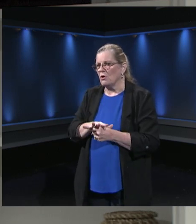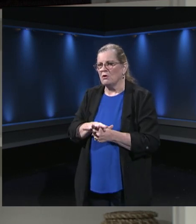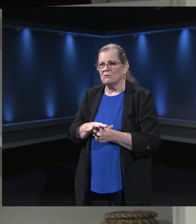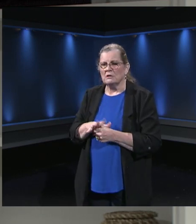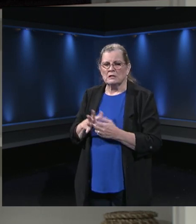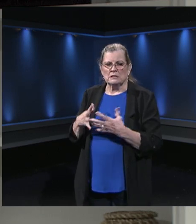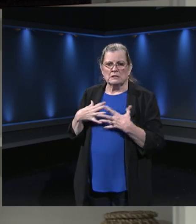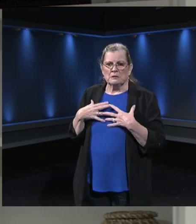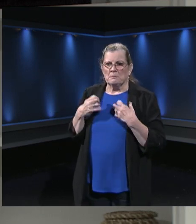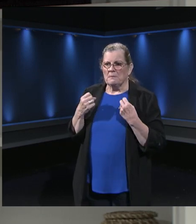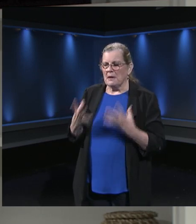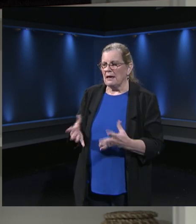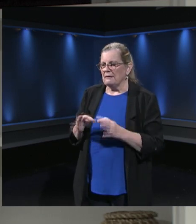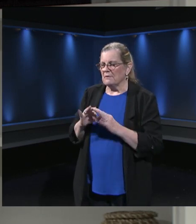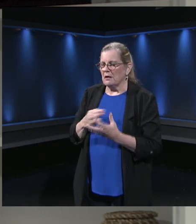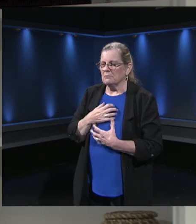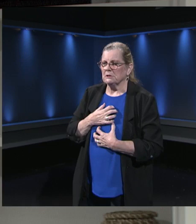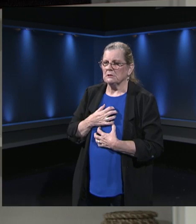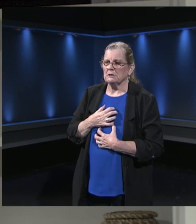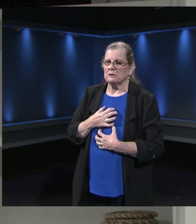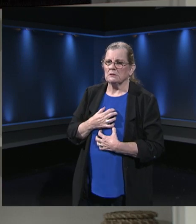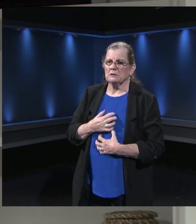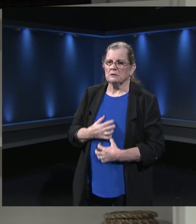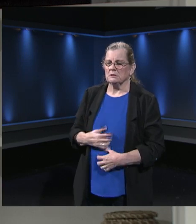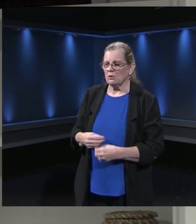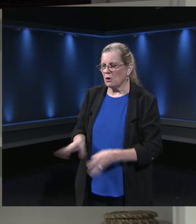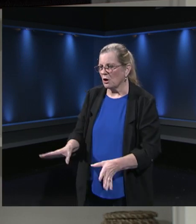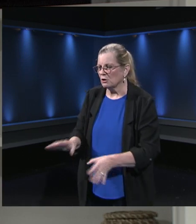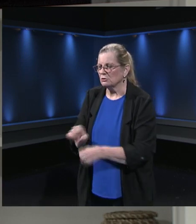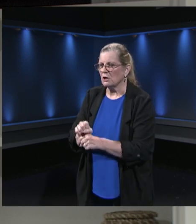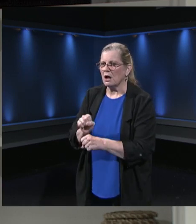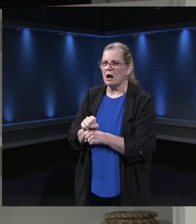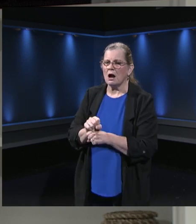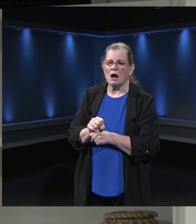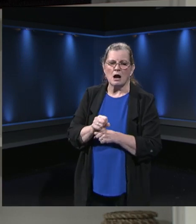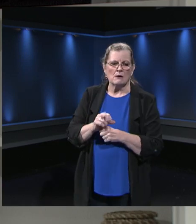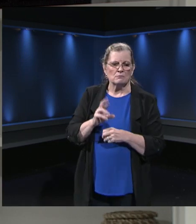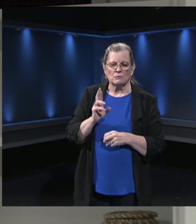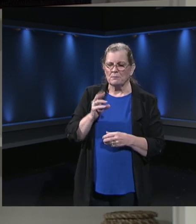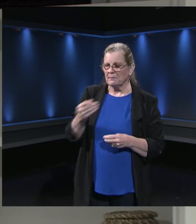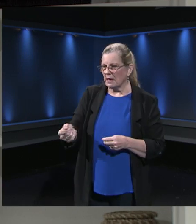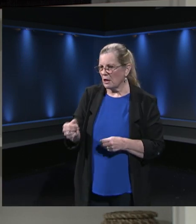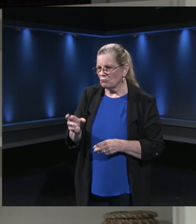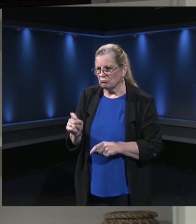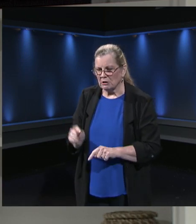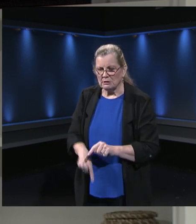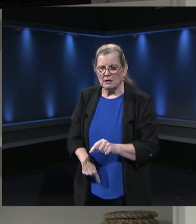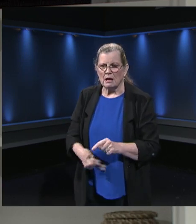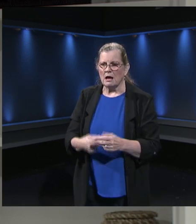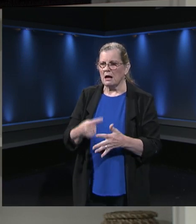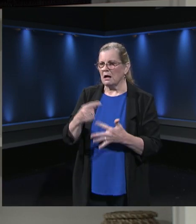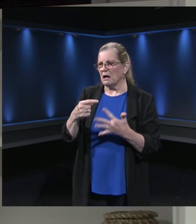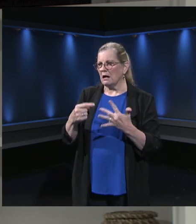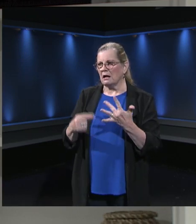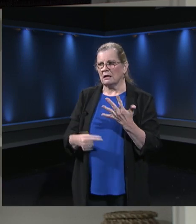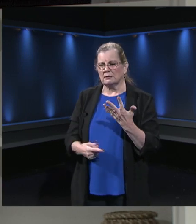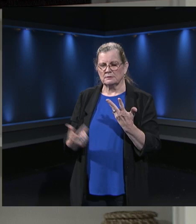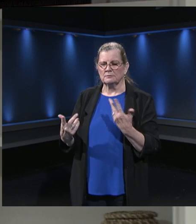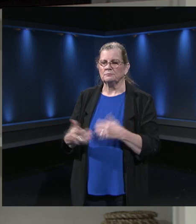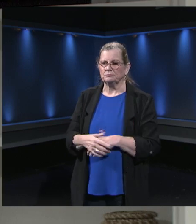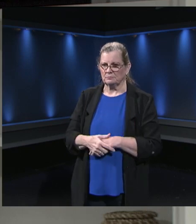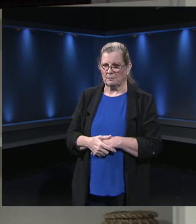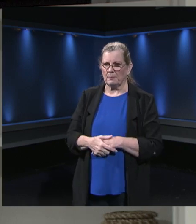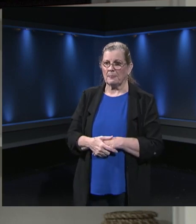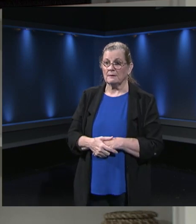Many families out of work and need food as a lifeline. Let's take an email. I'd like to